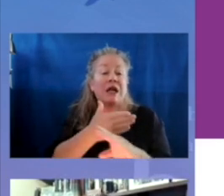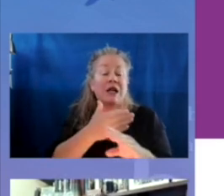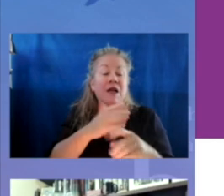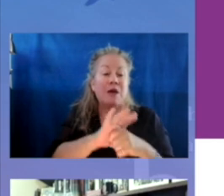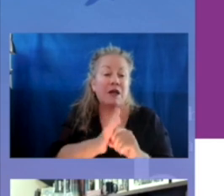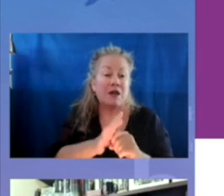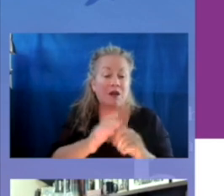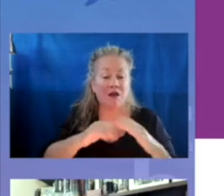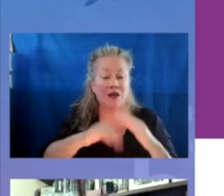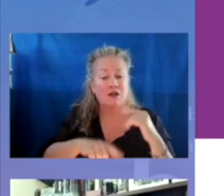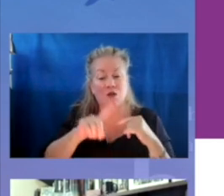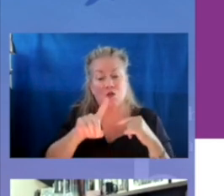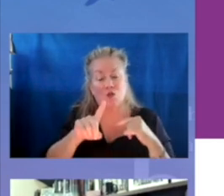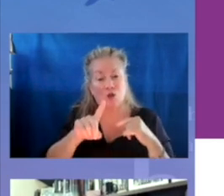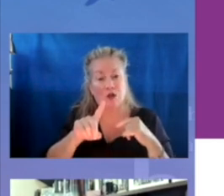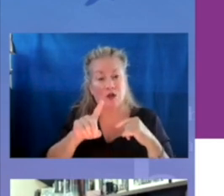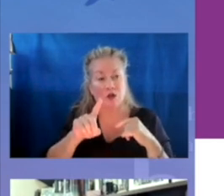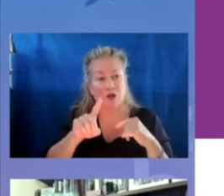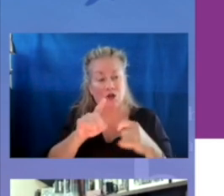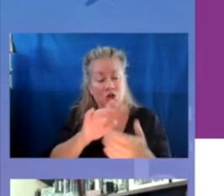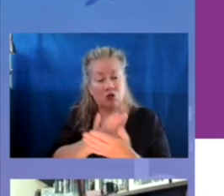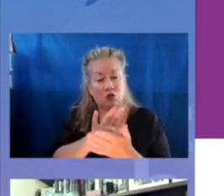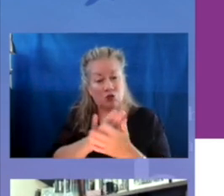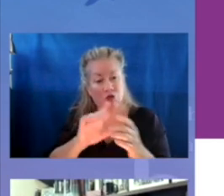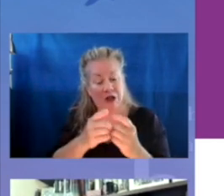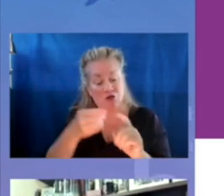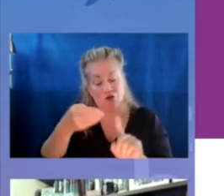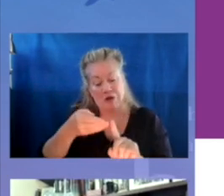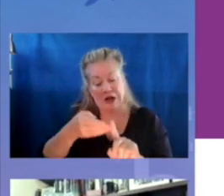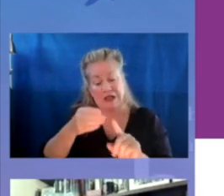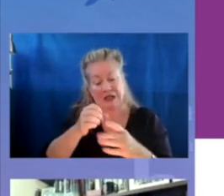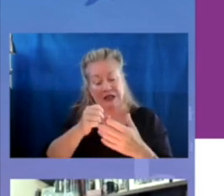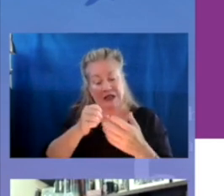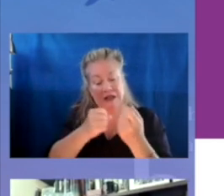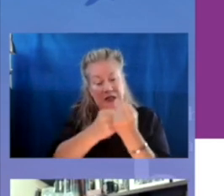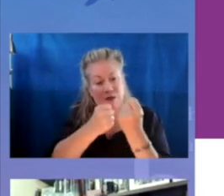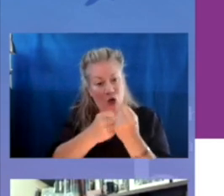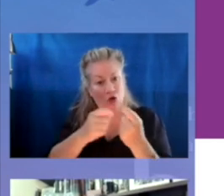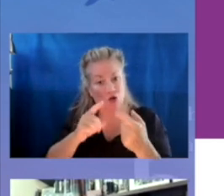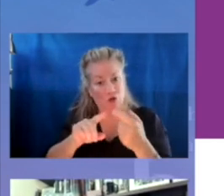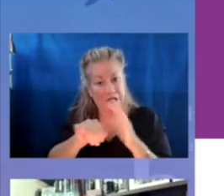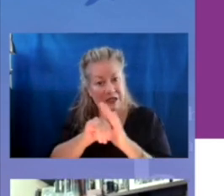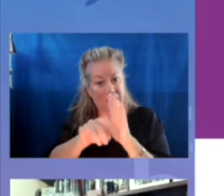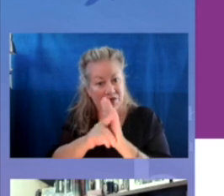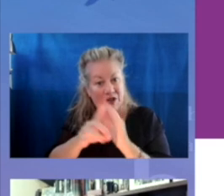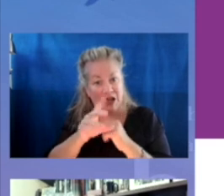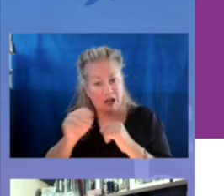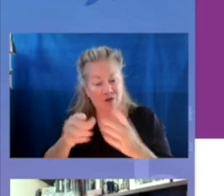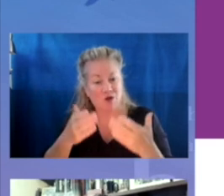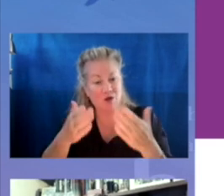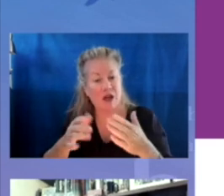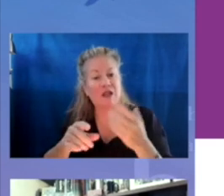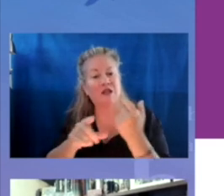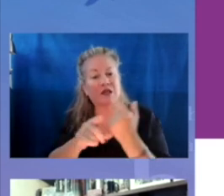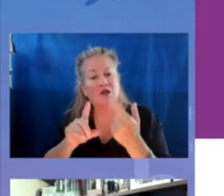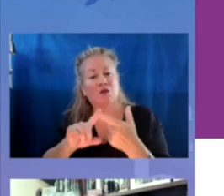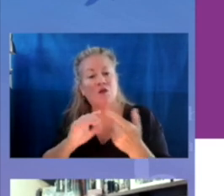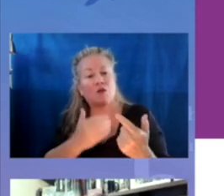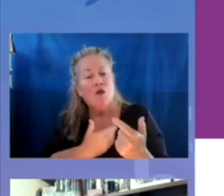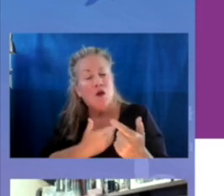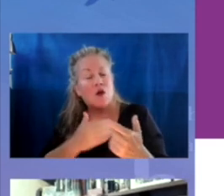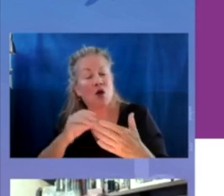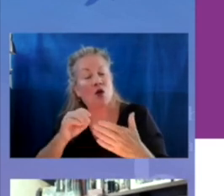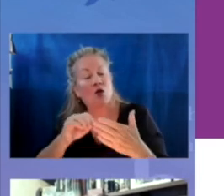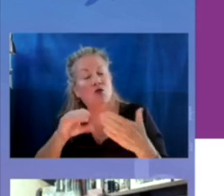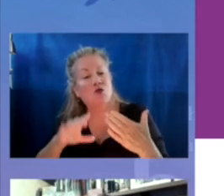is that fewer than one in four school districts receive direct support through the McKinney-Vento program to identify and provide assistance to our